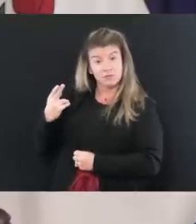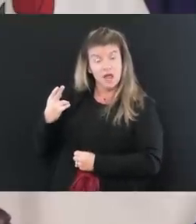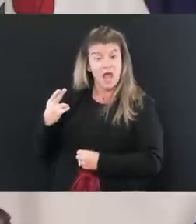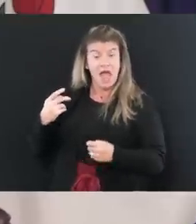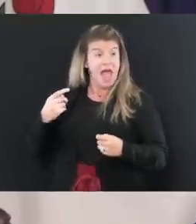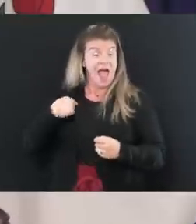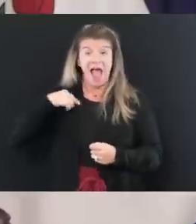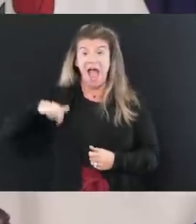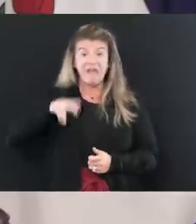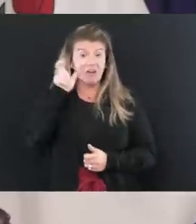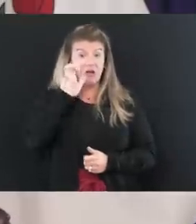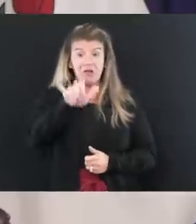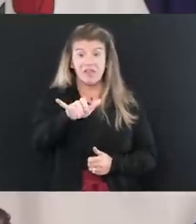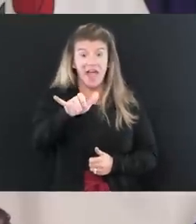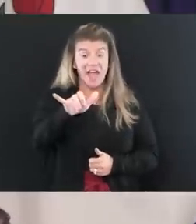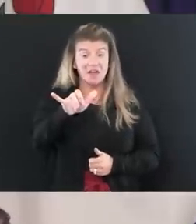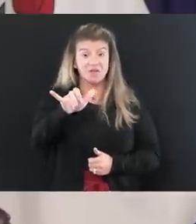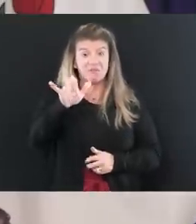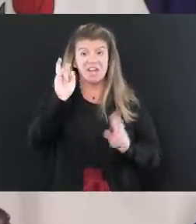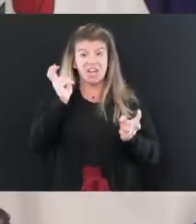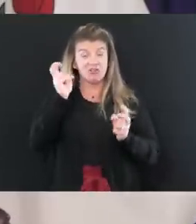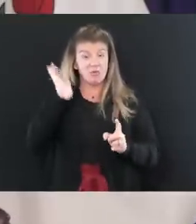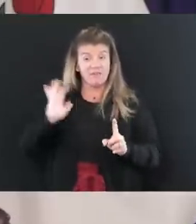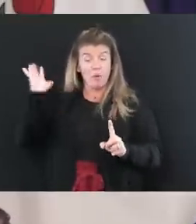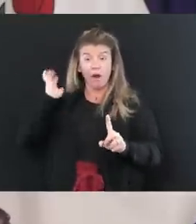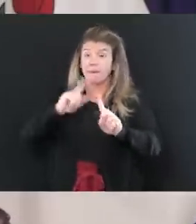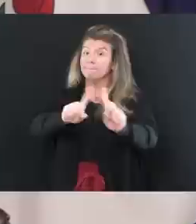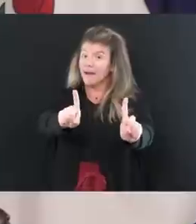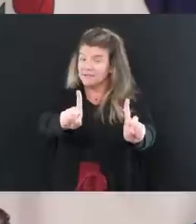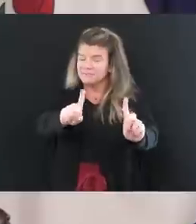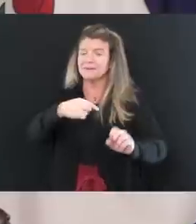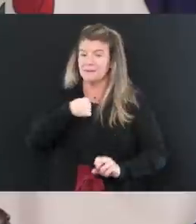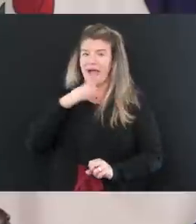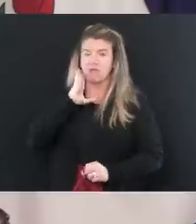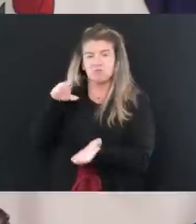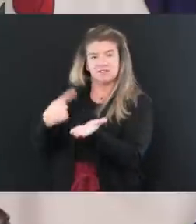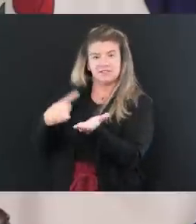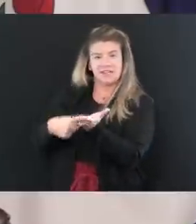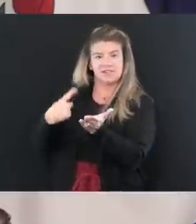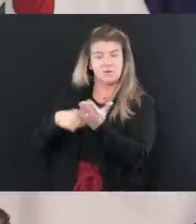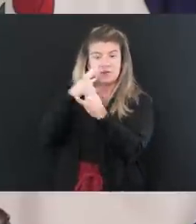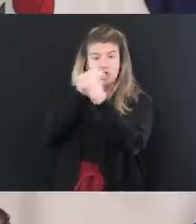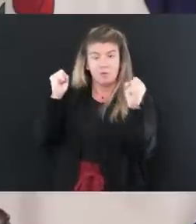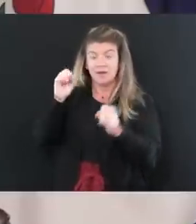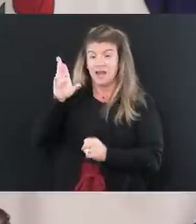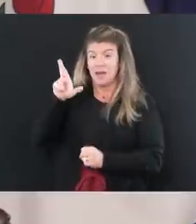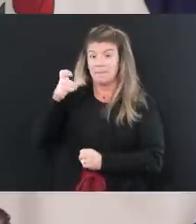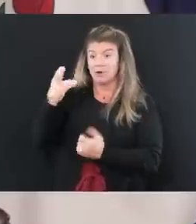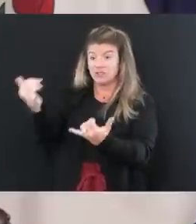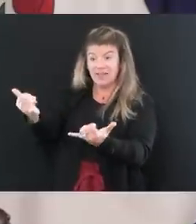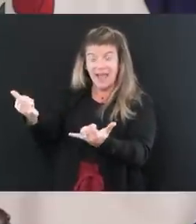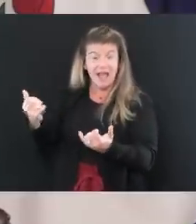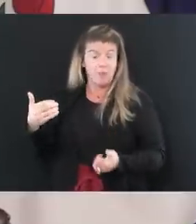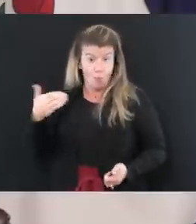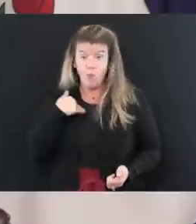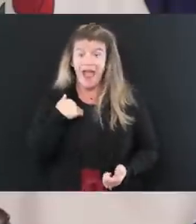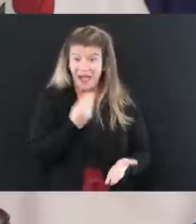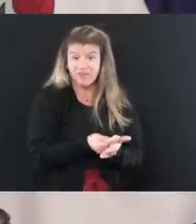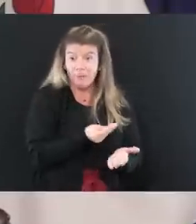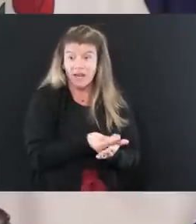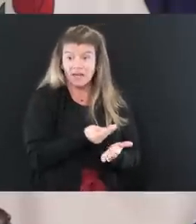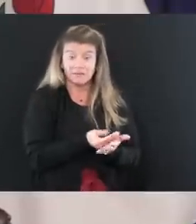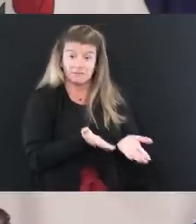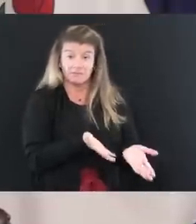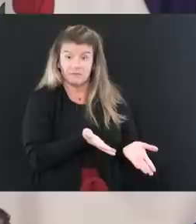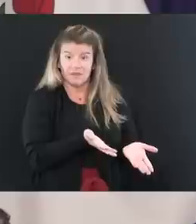brought to me yet, but I'll assure you, I'll go back and revisit with Clayton today because we do have the dollars available that